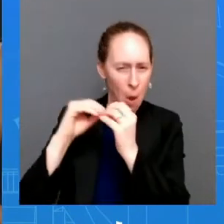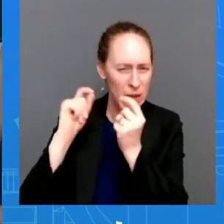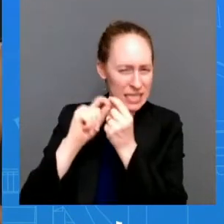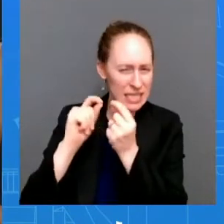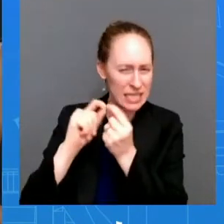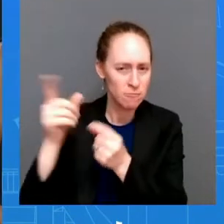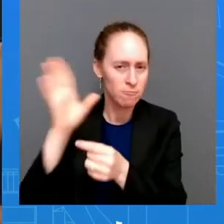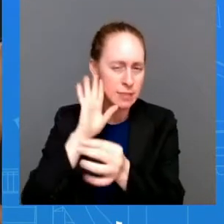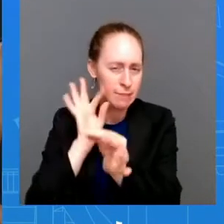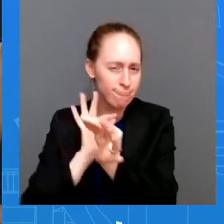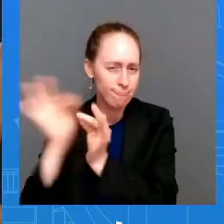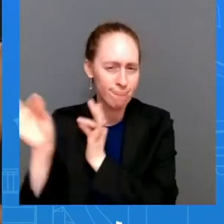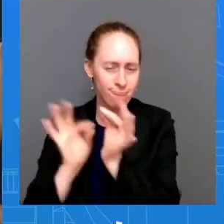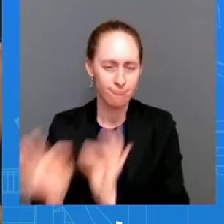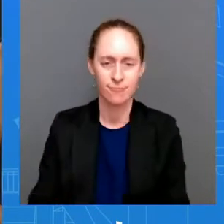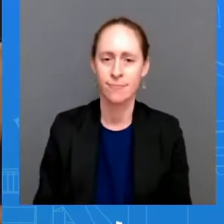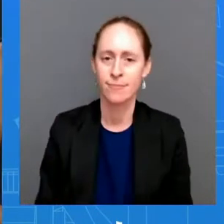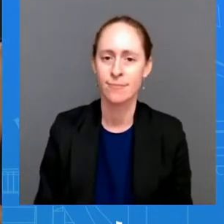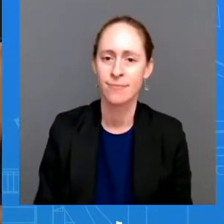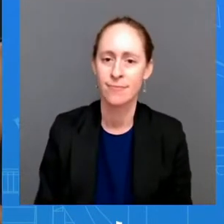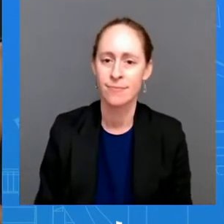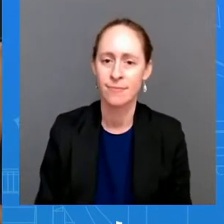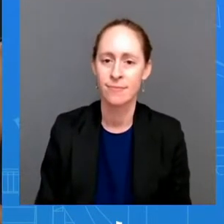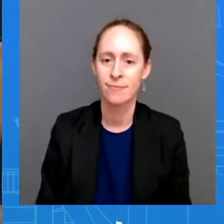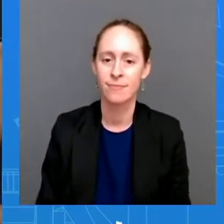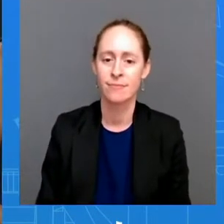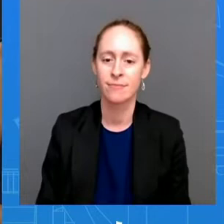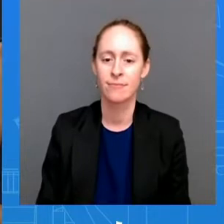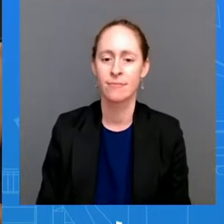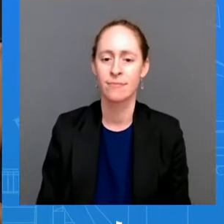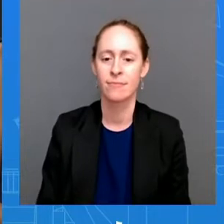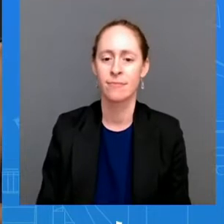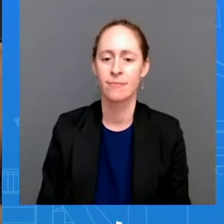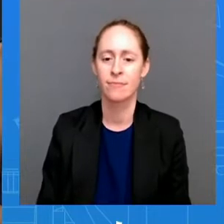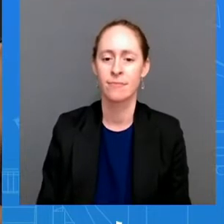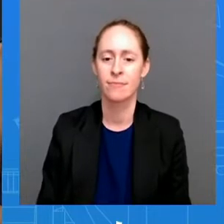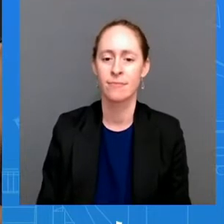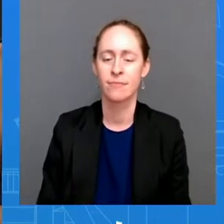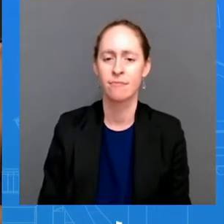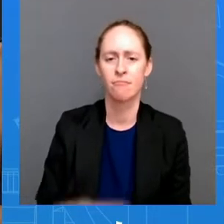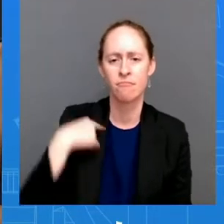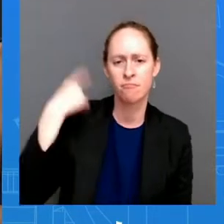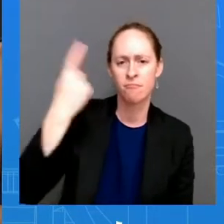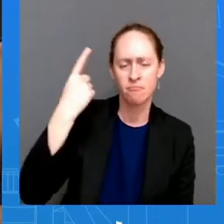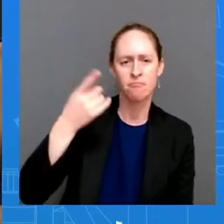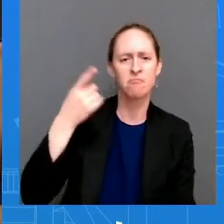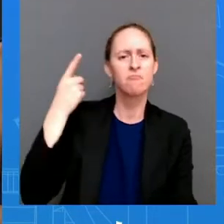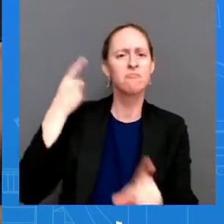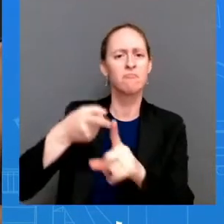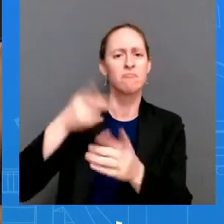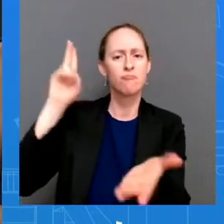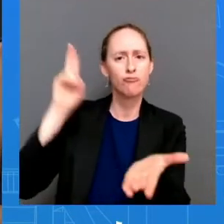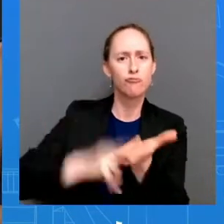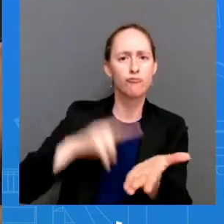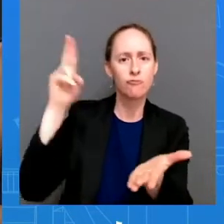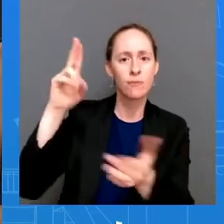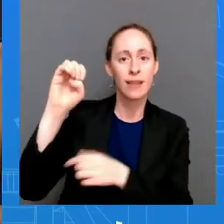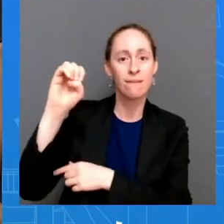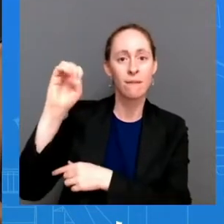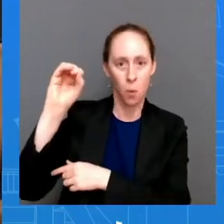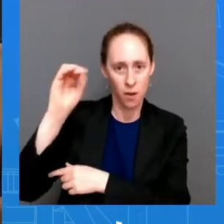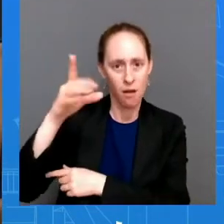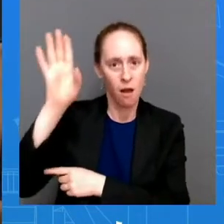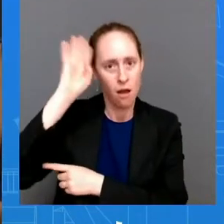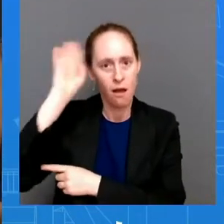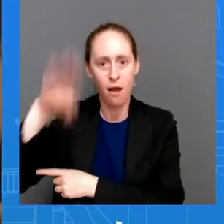executive order, obviously the idea of helping patients who need to travel out of state night, out of whatever state